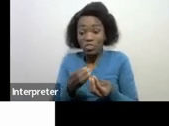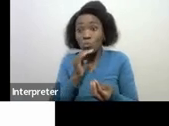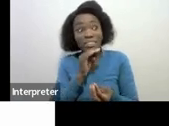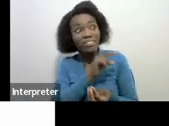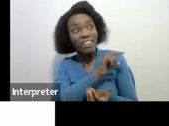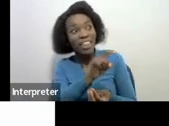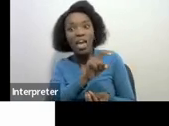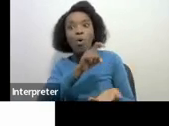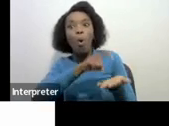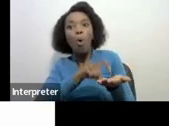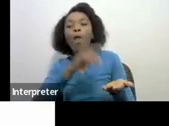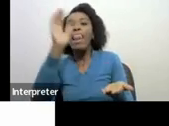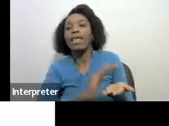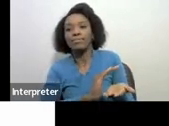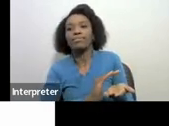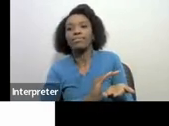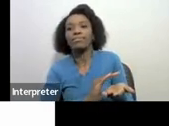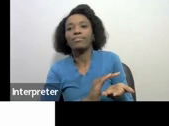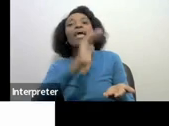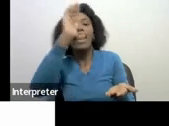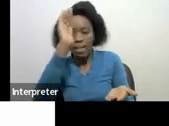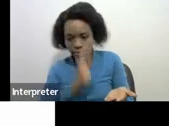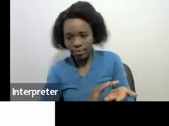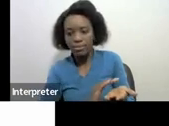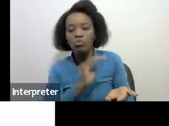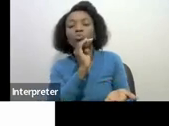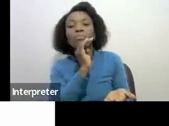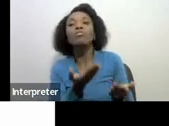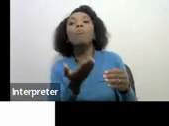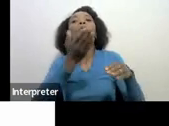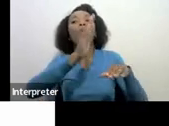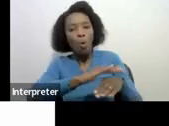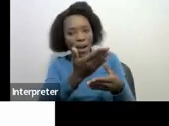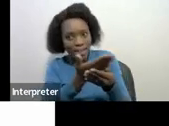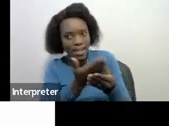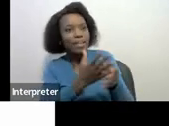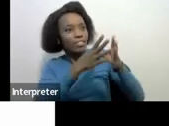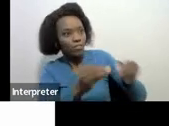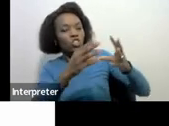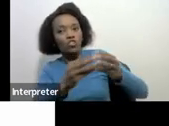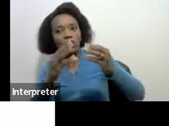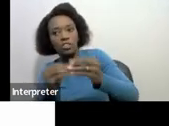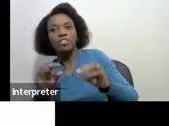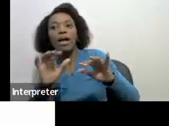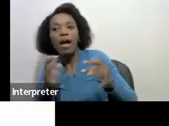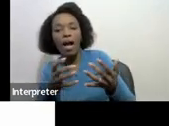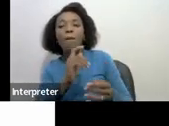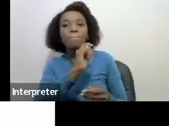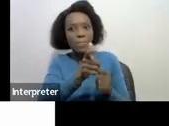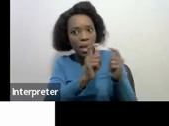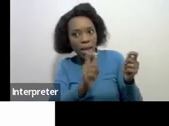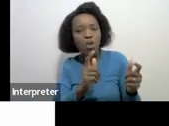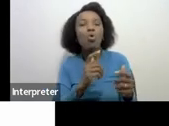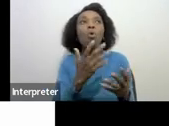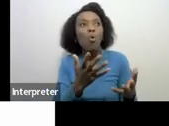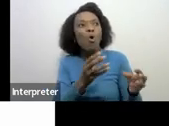the purpose is to try and finalize as many cases as possible either by way of payment or by way of correction of an